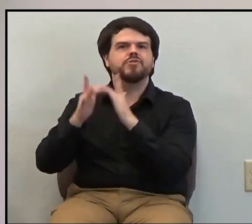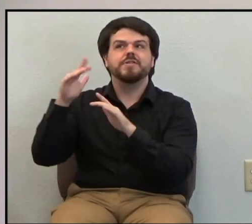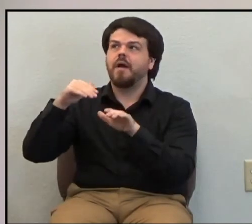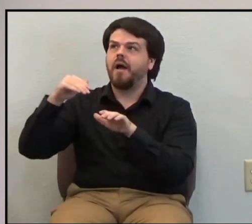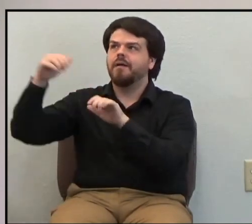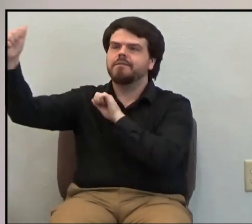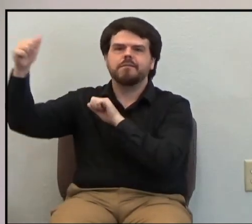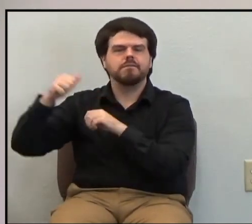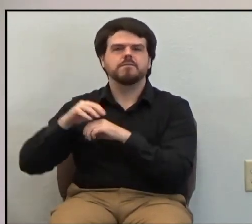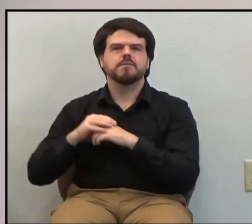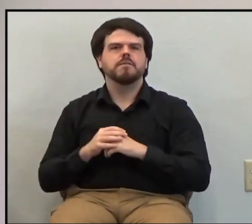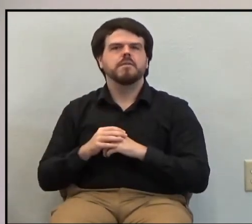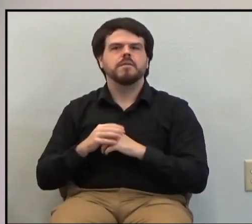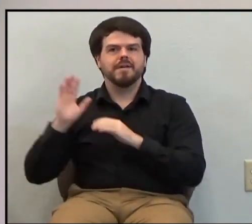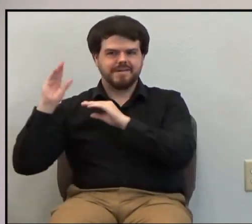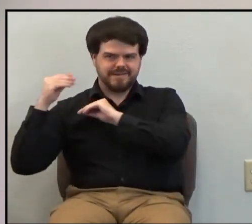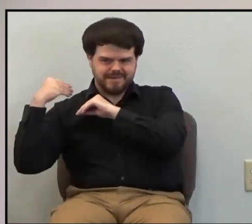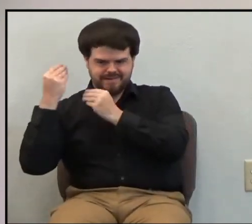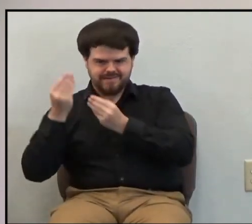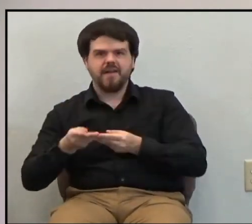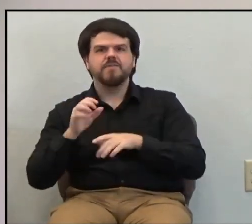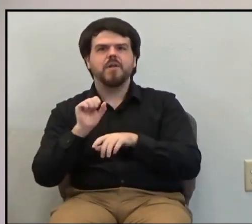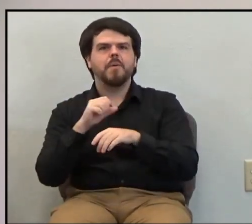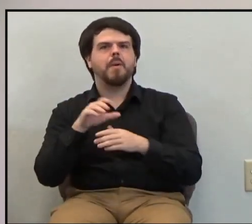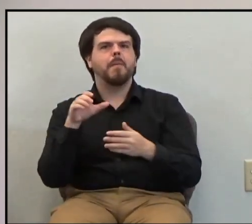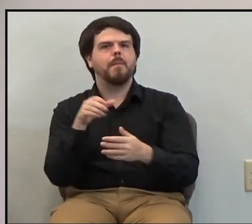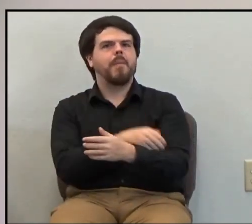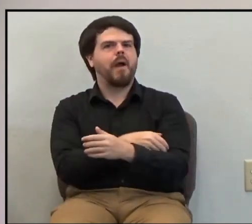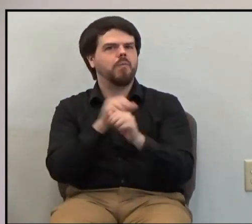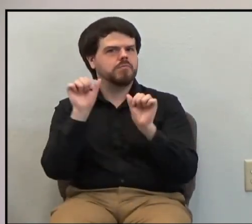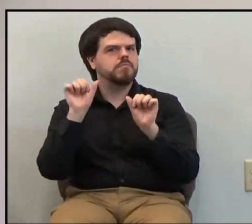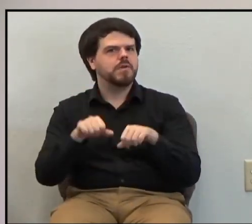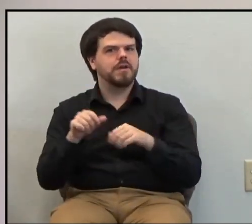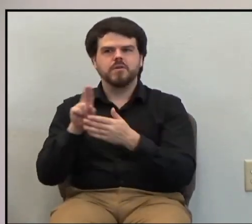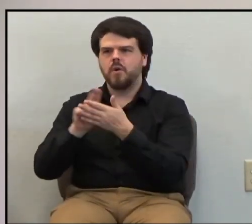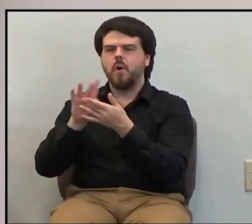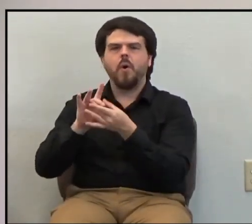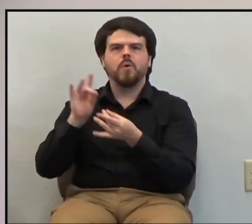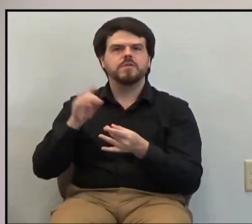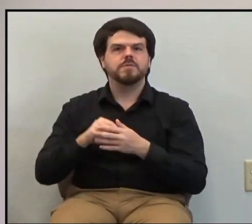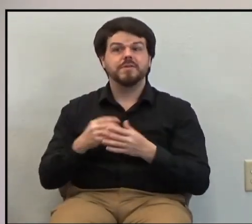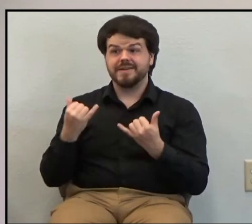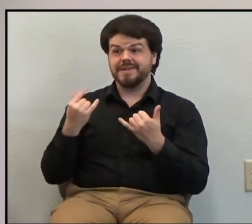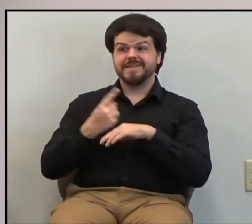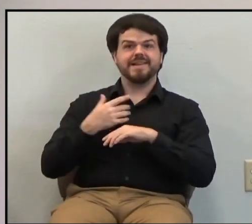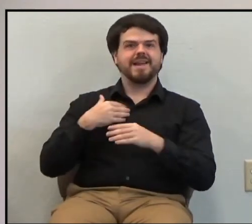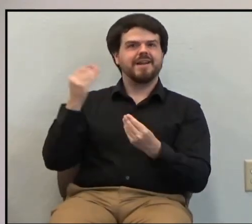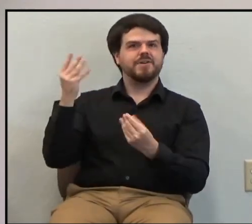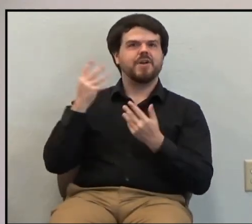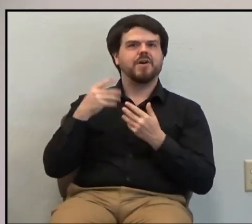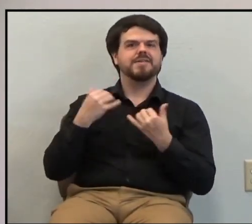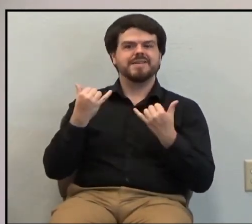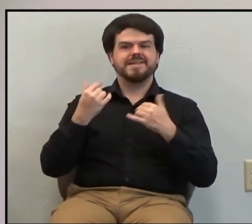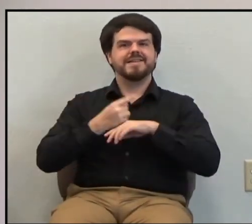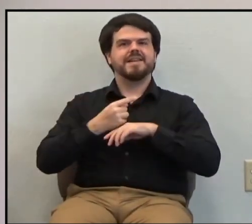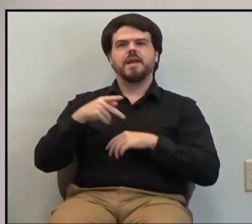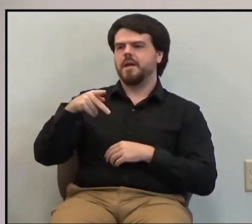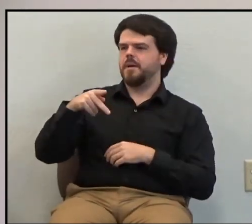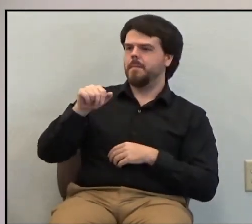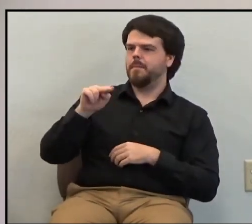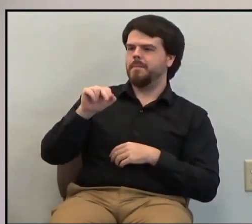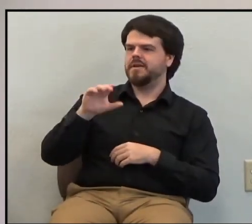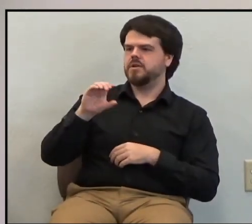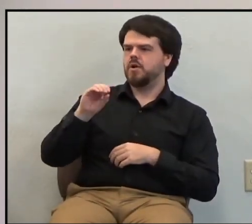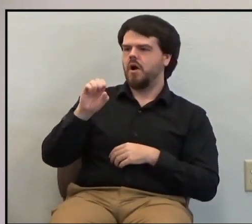And he gave them power to do it when he gave them the Holy Spirit. And I was informed today that today is Pentecost Sunday.